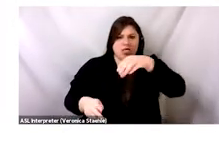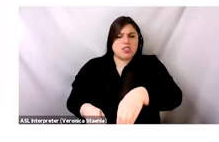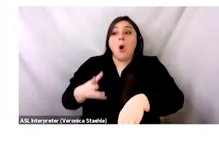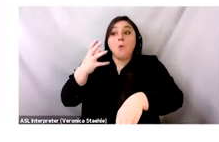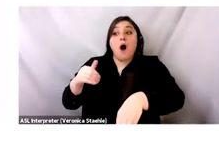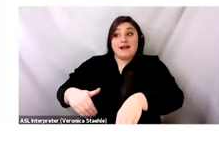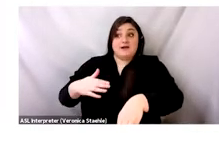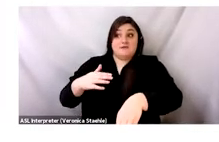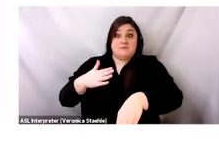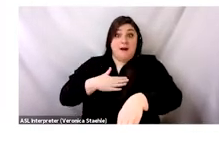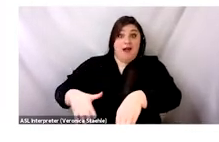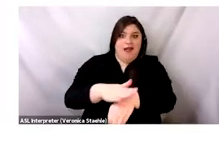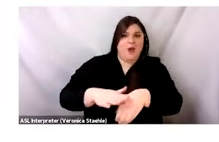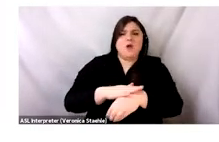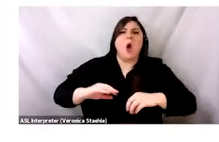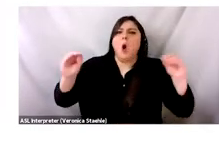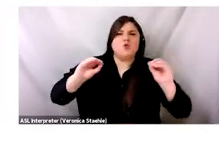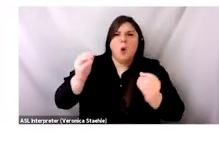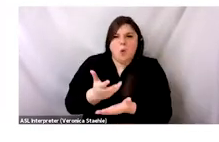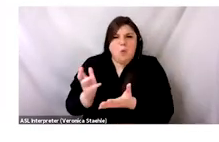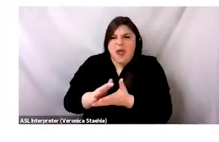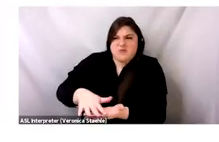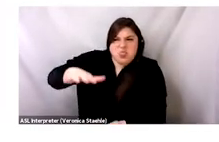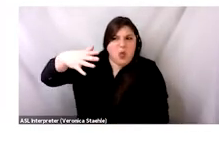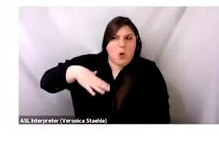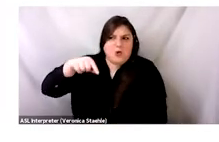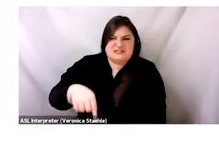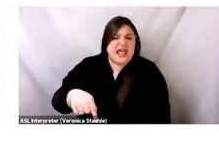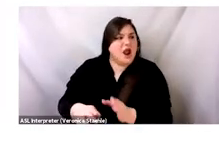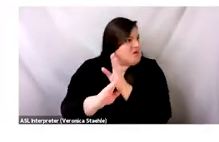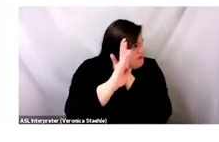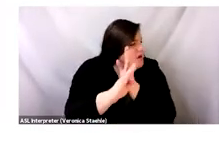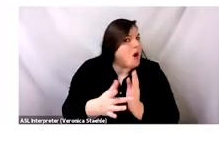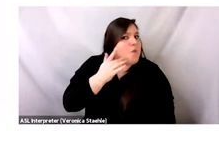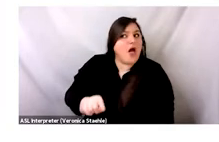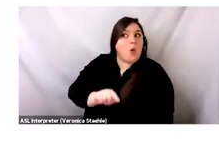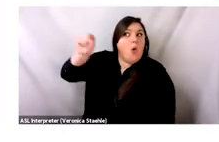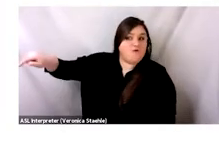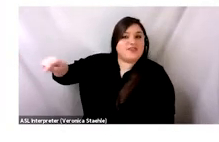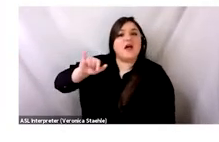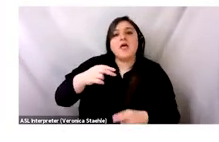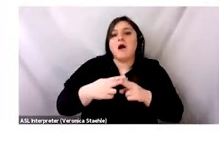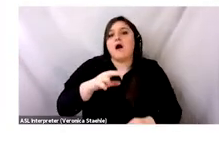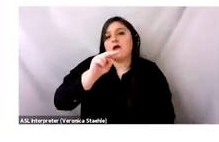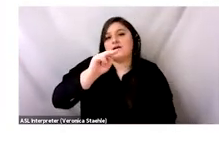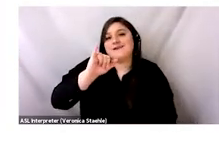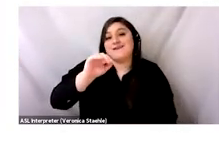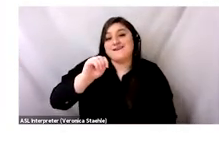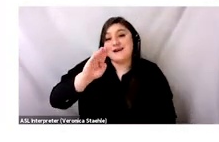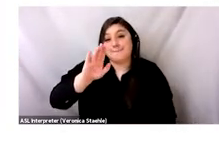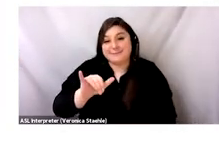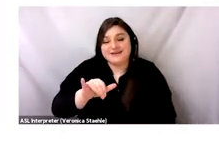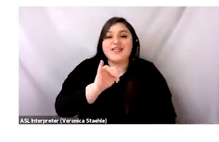backyard, or this idea that as long as it's out of sight, out of mind for me, then it doesn't exist. It's been diverted,